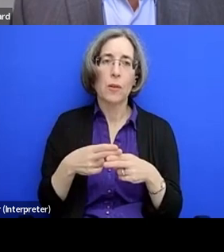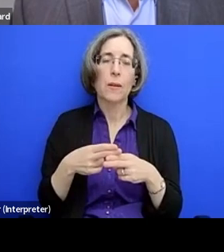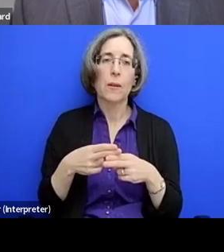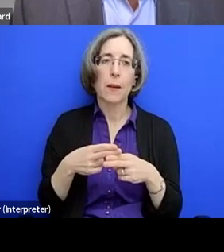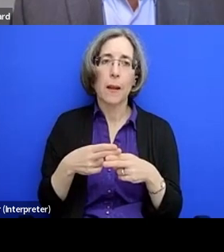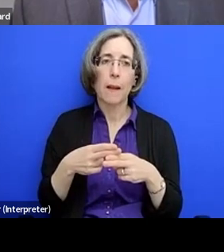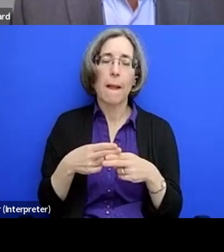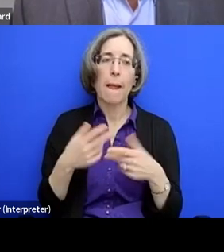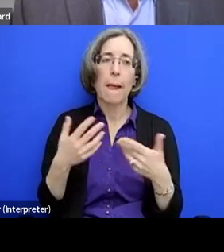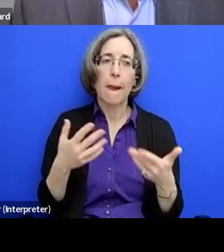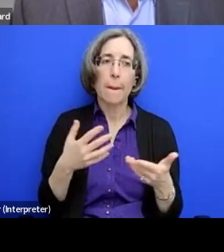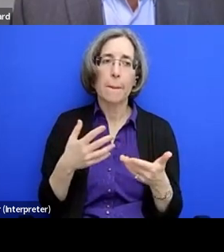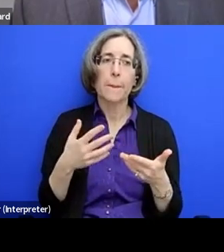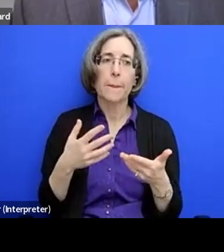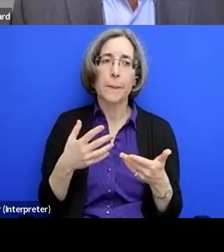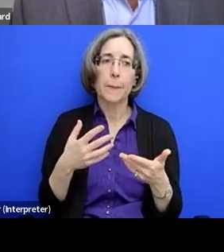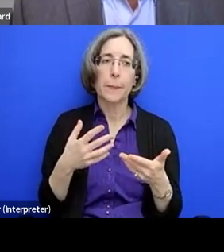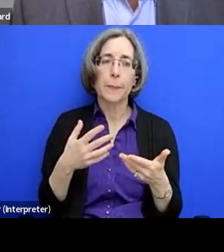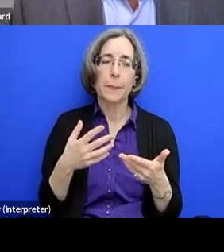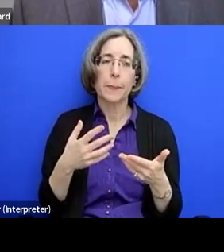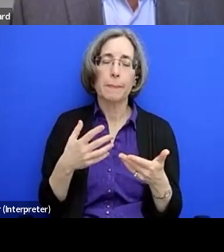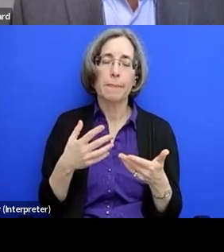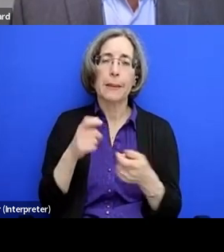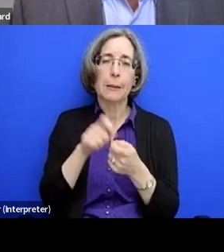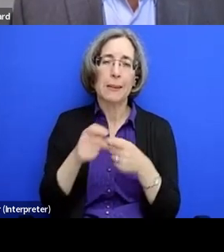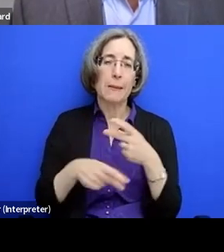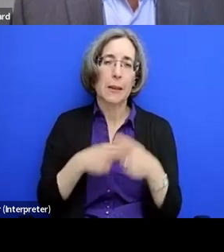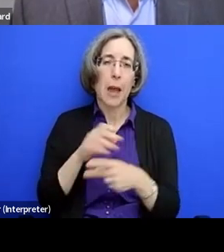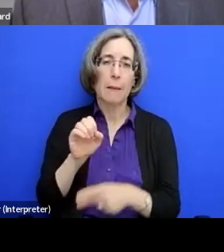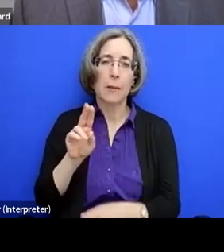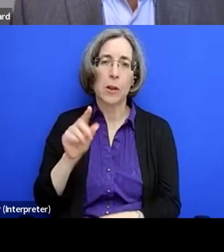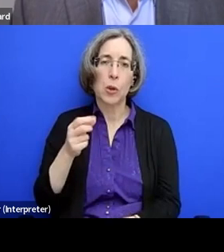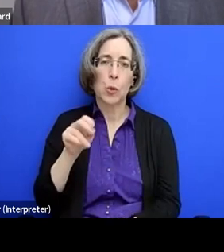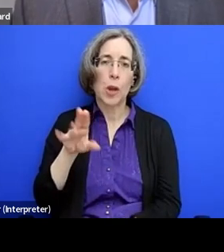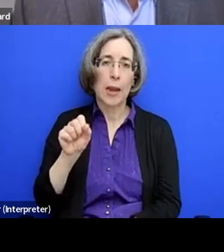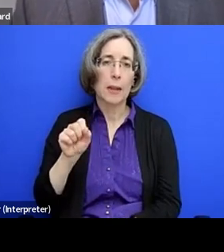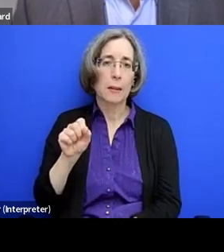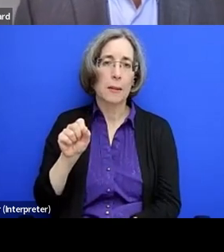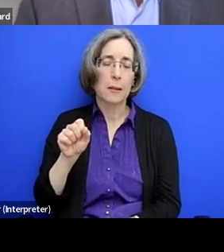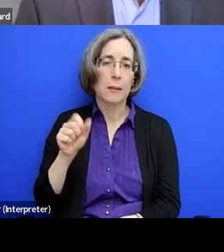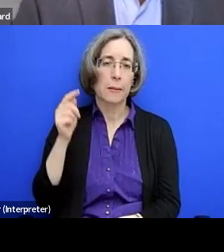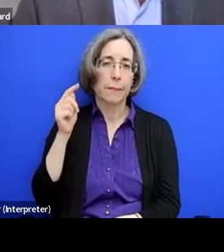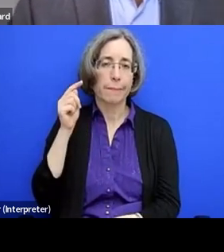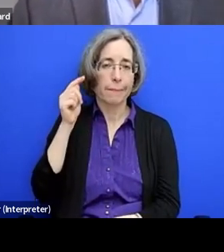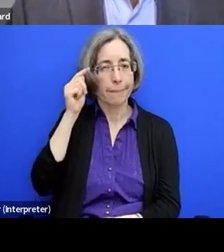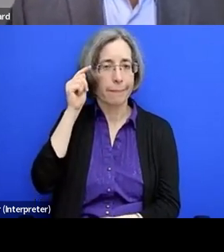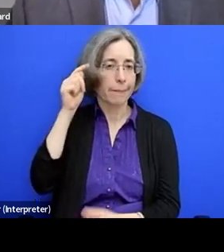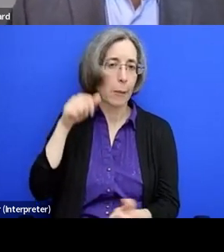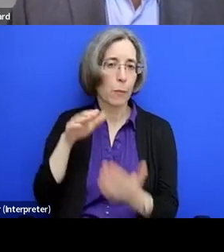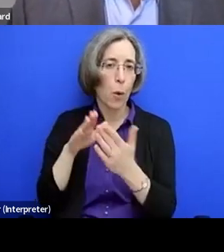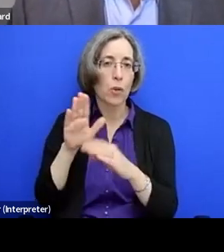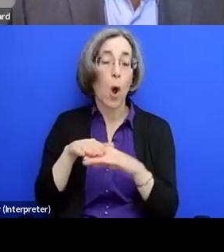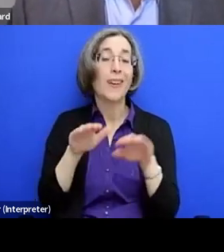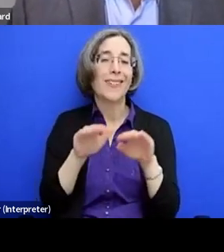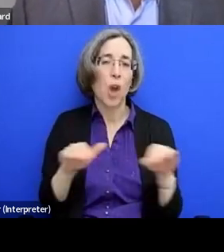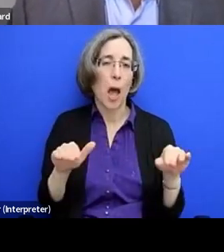uh, certain kind of eugenics articulation, uh, that focused on child marriage. Um, but, but the rest of the paper focused on the